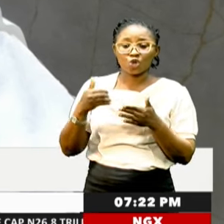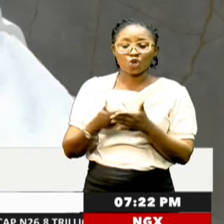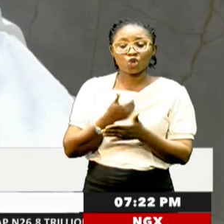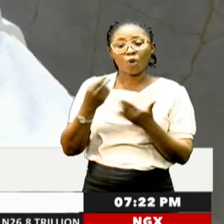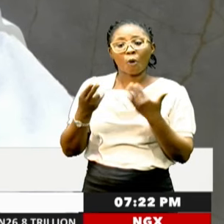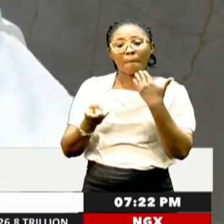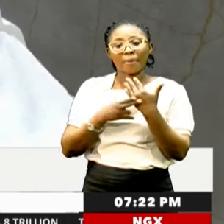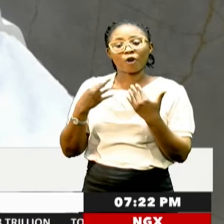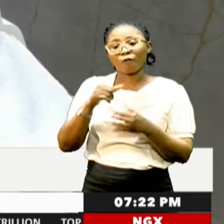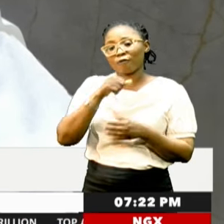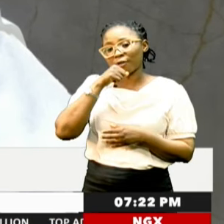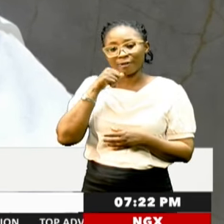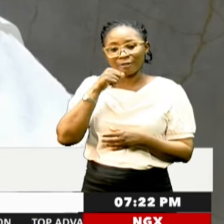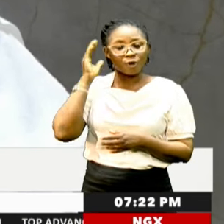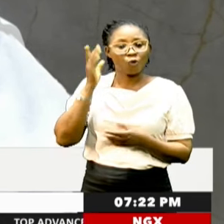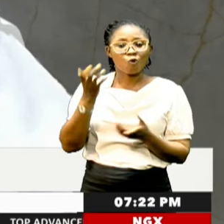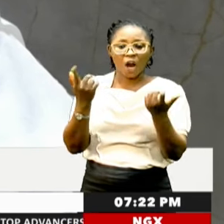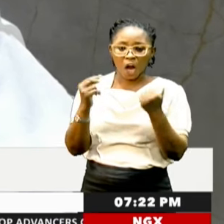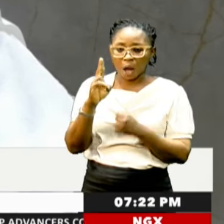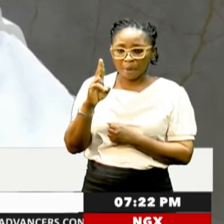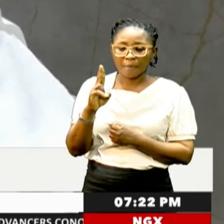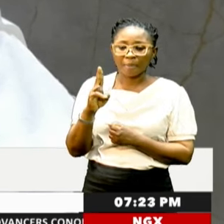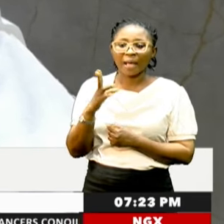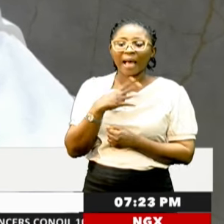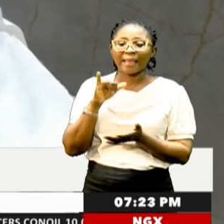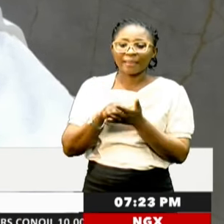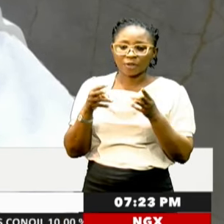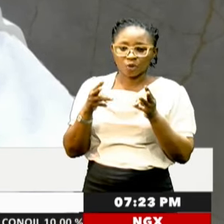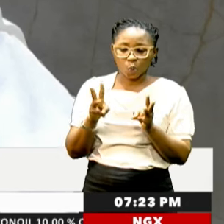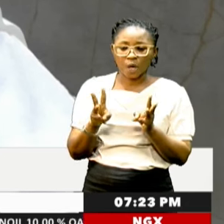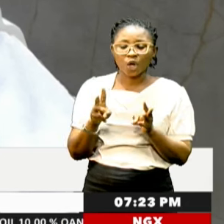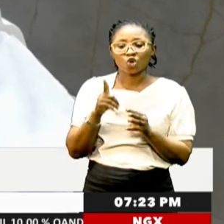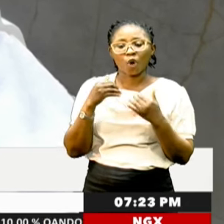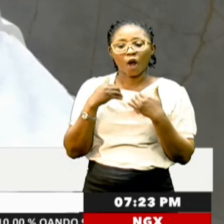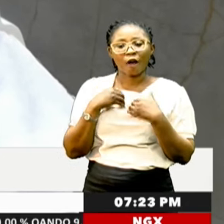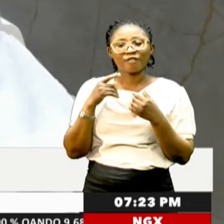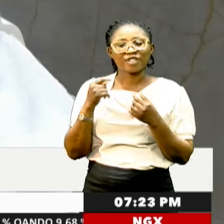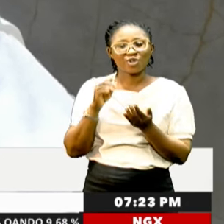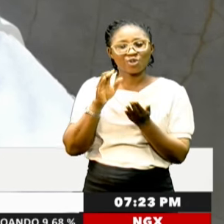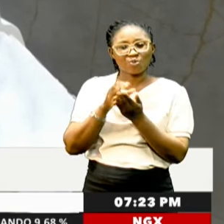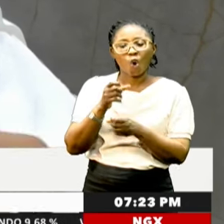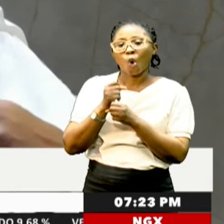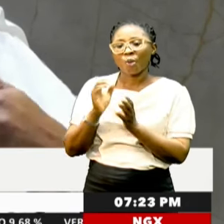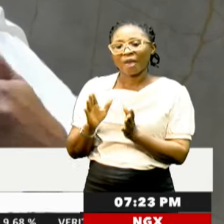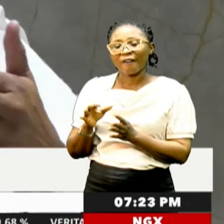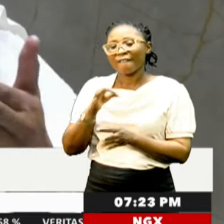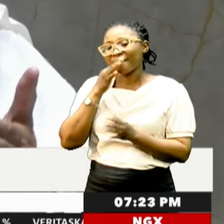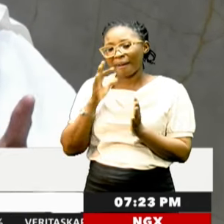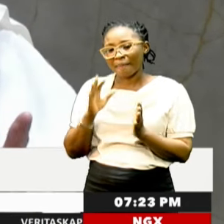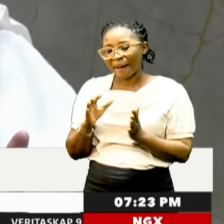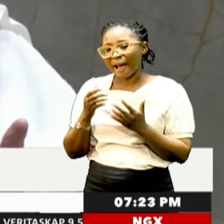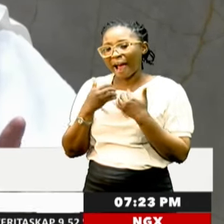of Agriculture will emerge. And that way, you have the smallholder farmer have